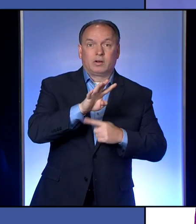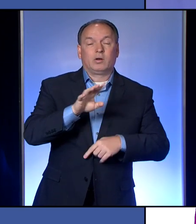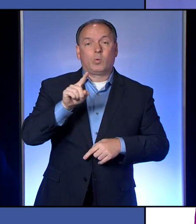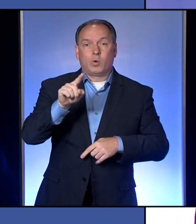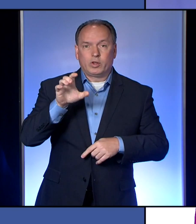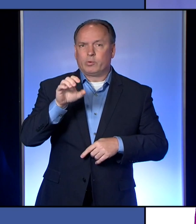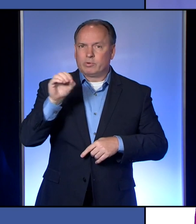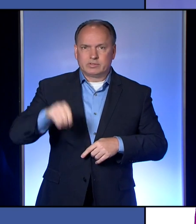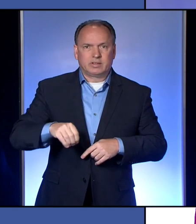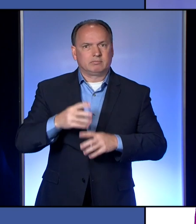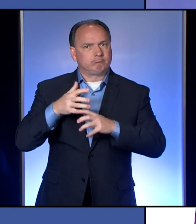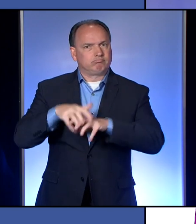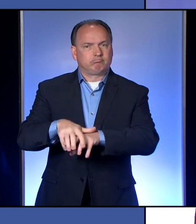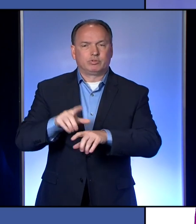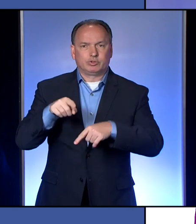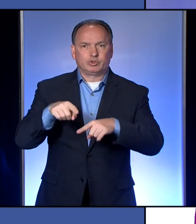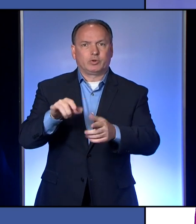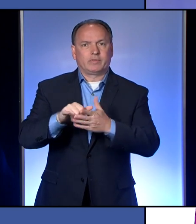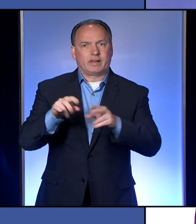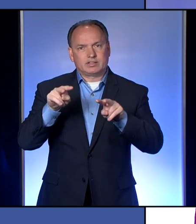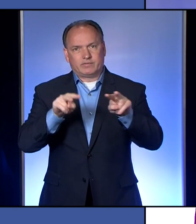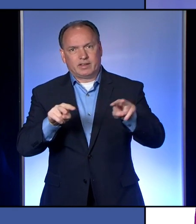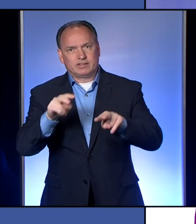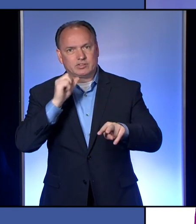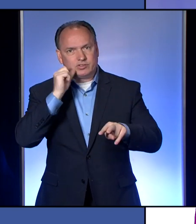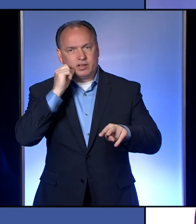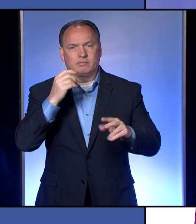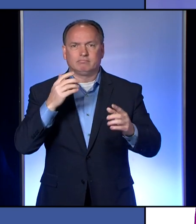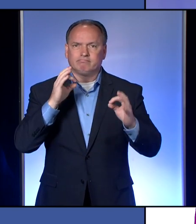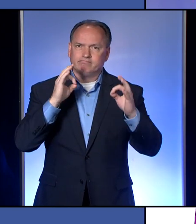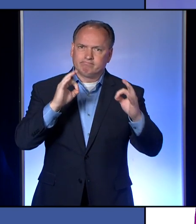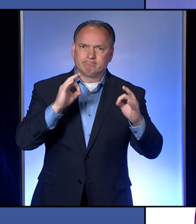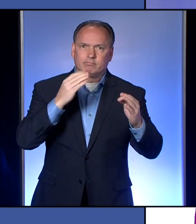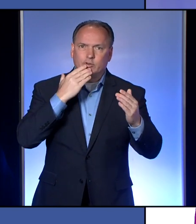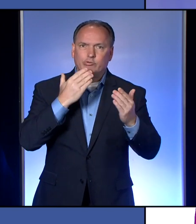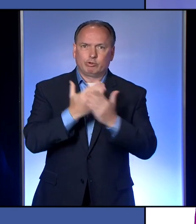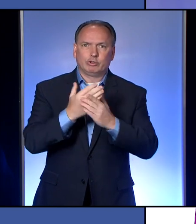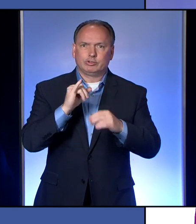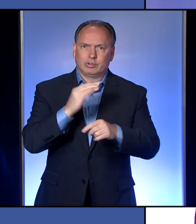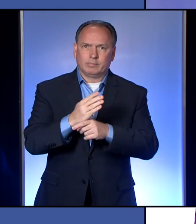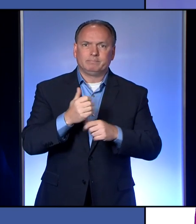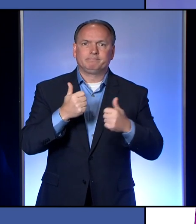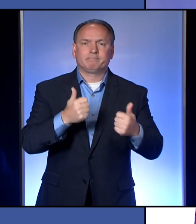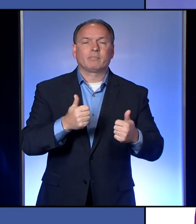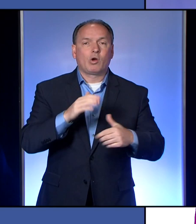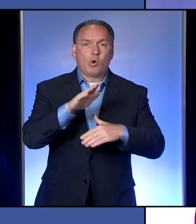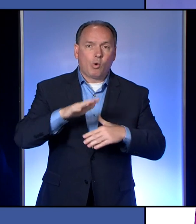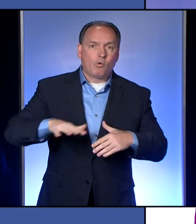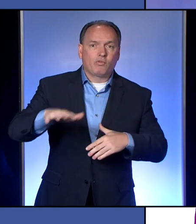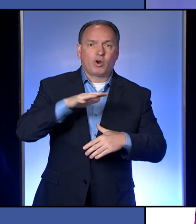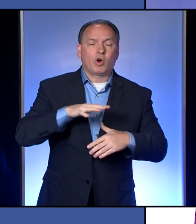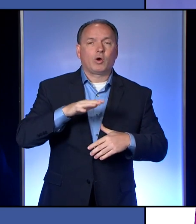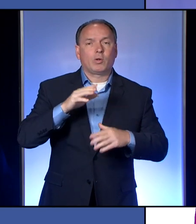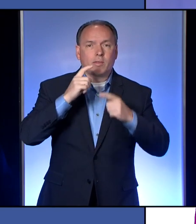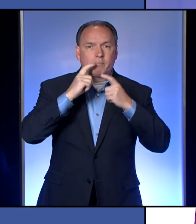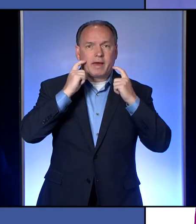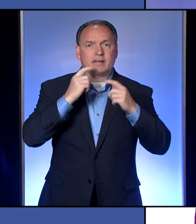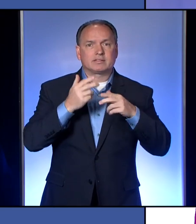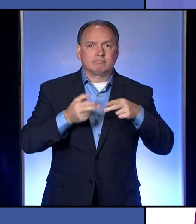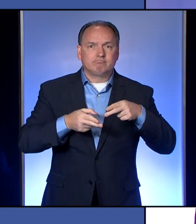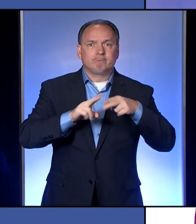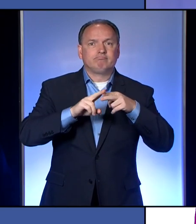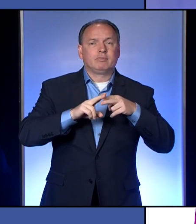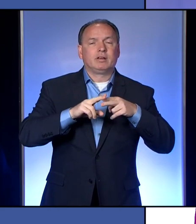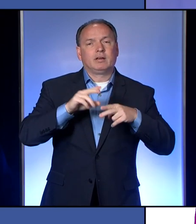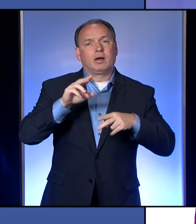with mask-wearing during that surveillance yesterday. Overall, the mask-compliance rate increased by 0.99%,